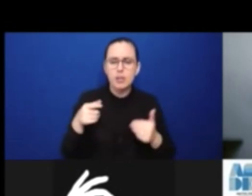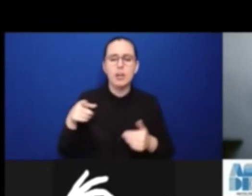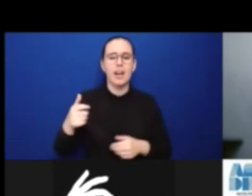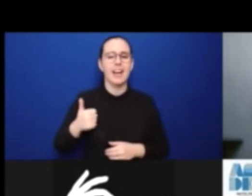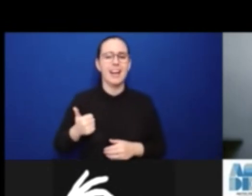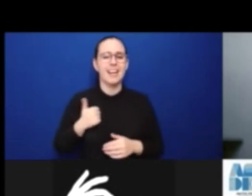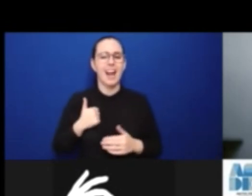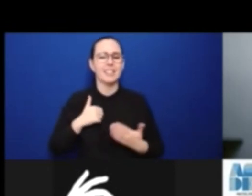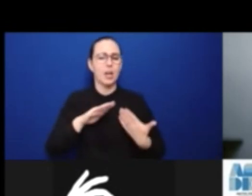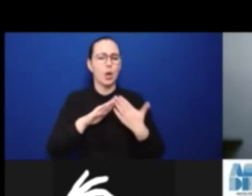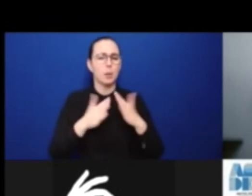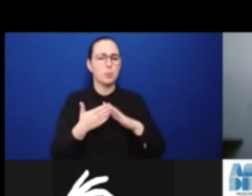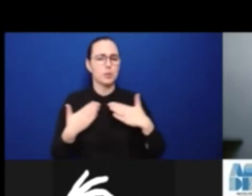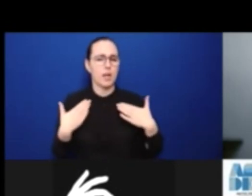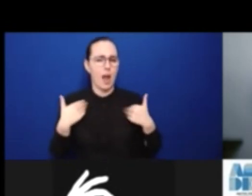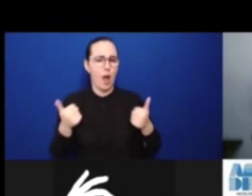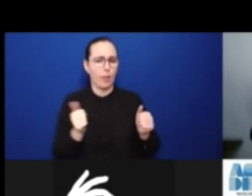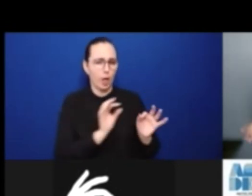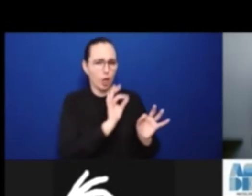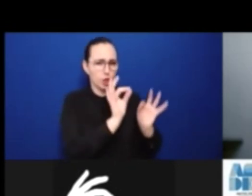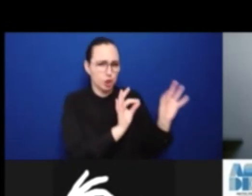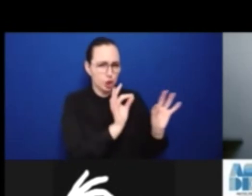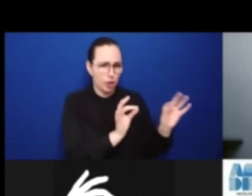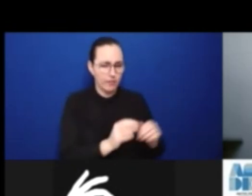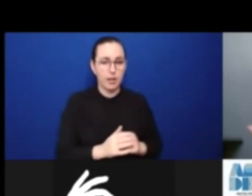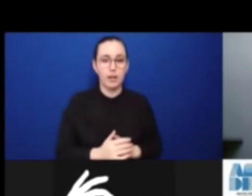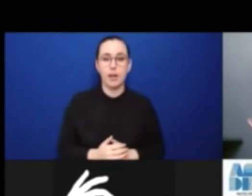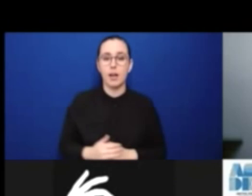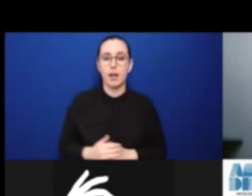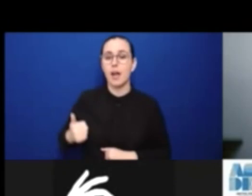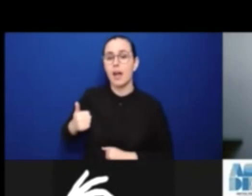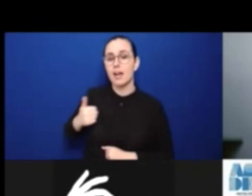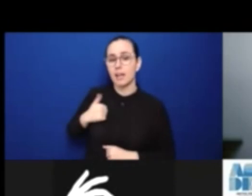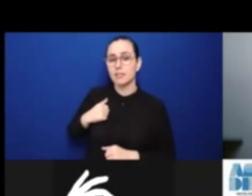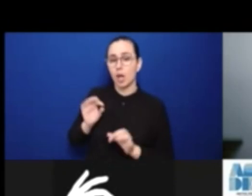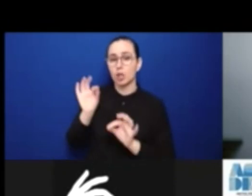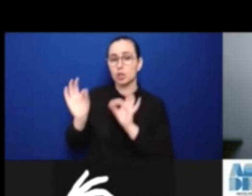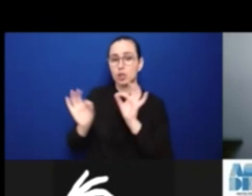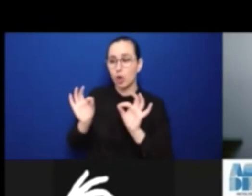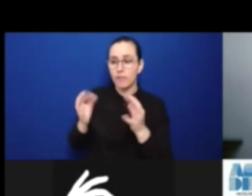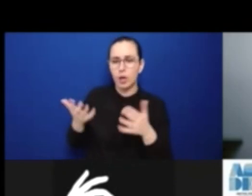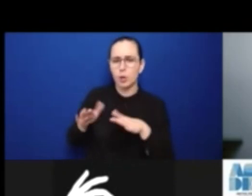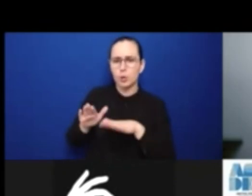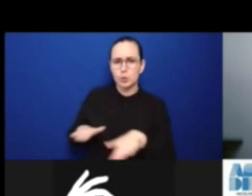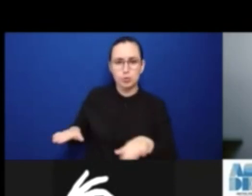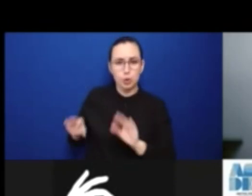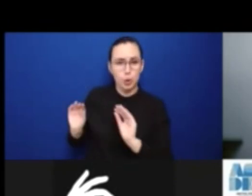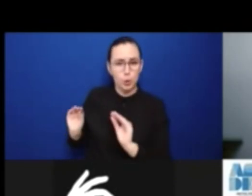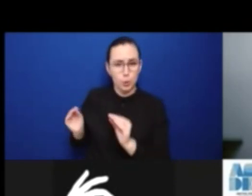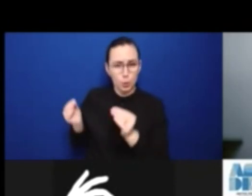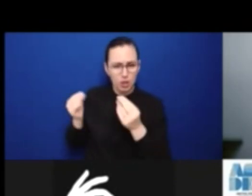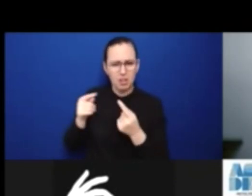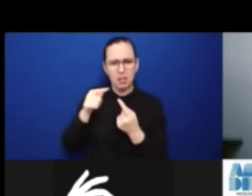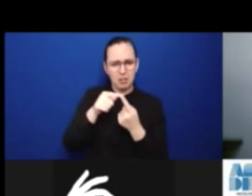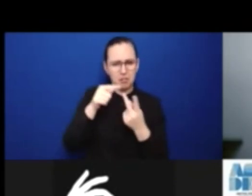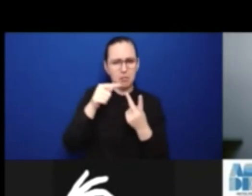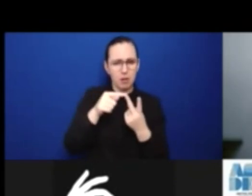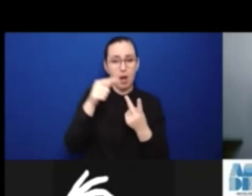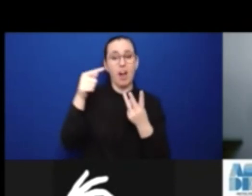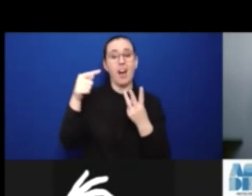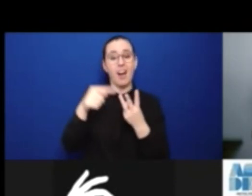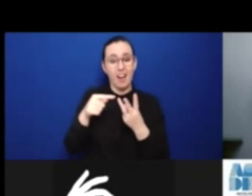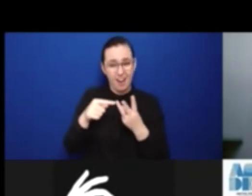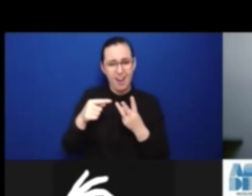as well as most of you may know, Canadian Survey on Disability. In addition to these survey collections,